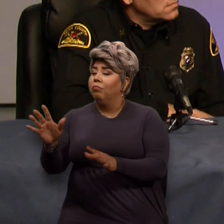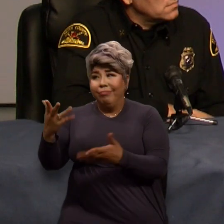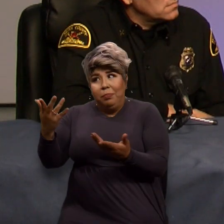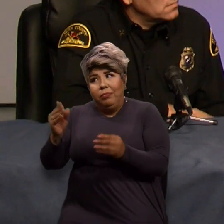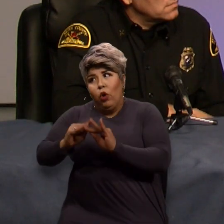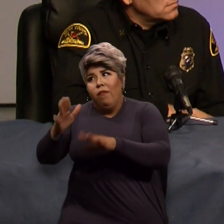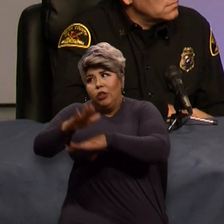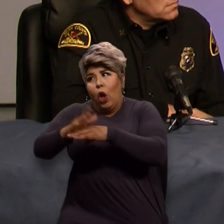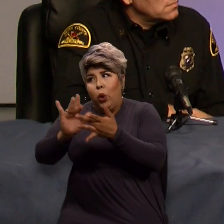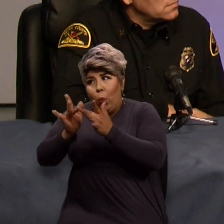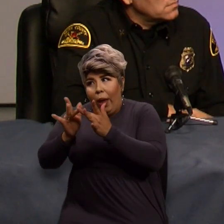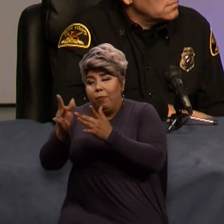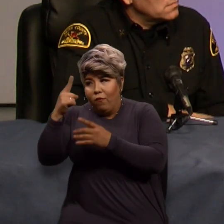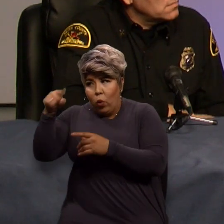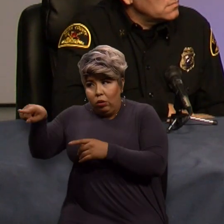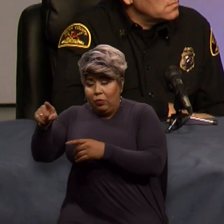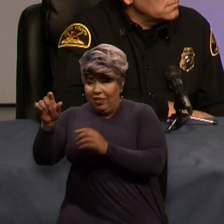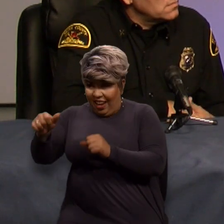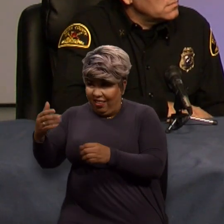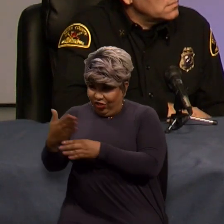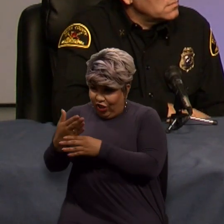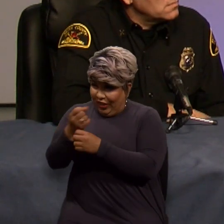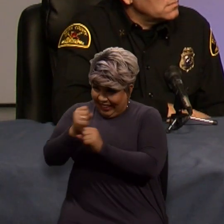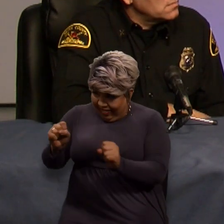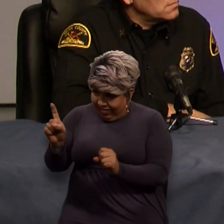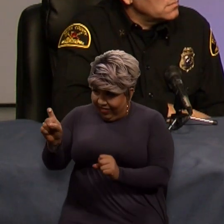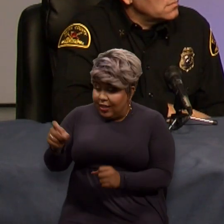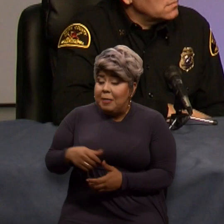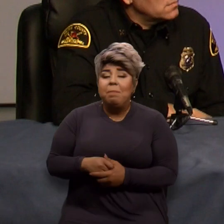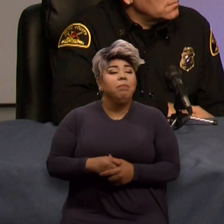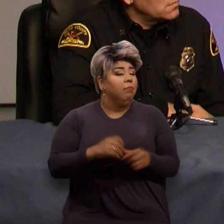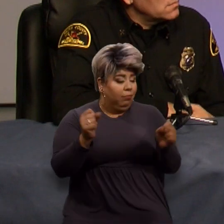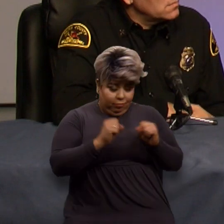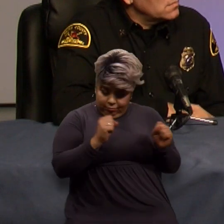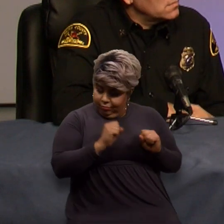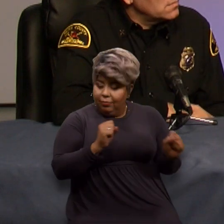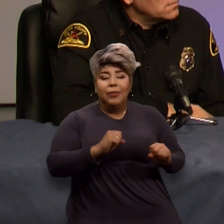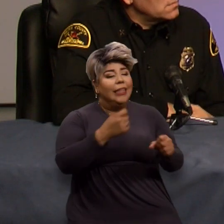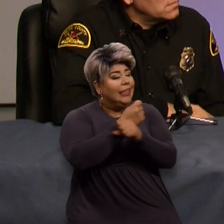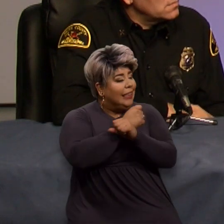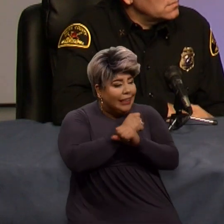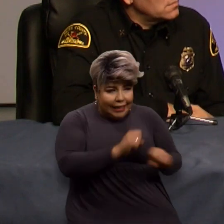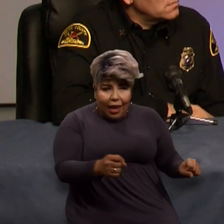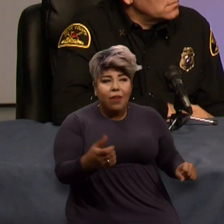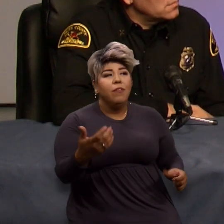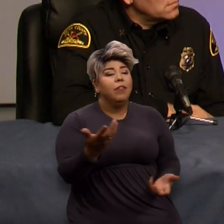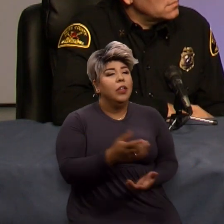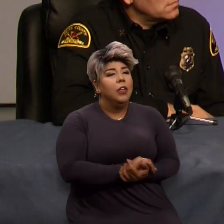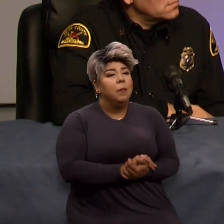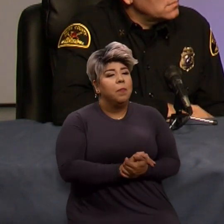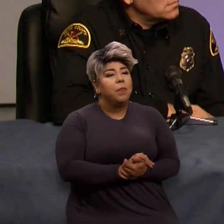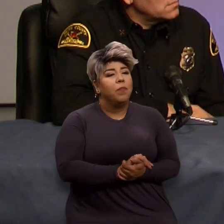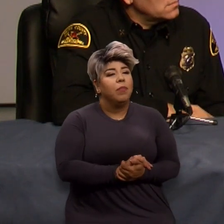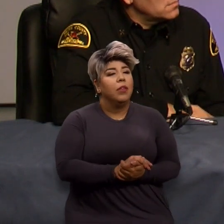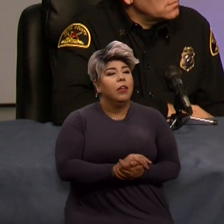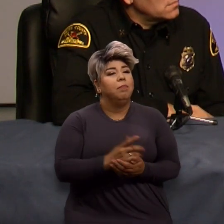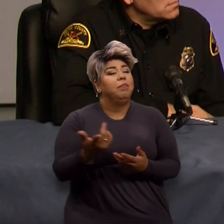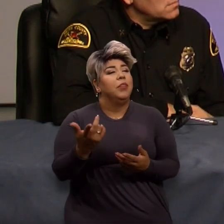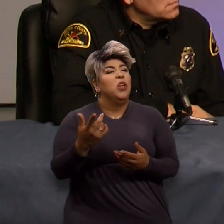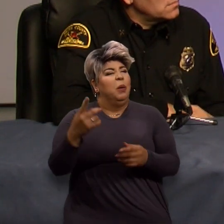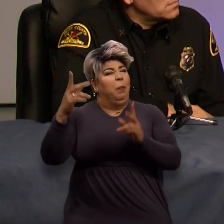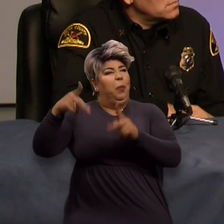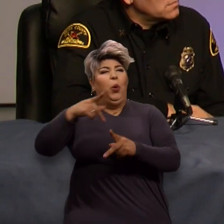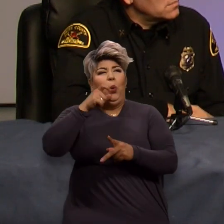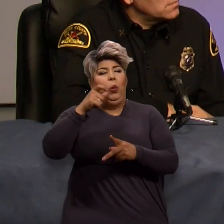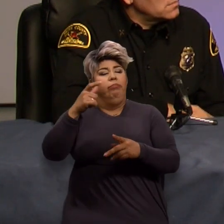web for first responders to use? It is secure. Rave has all its security. Rave is the person who brings out smart